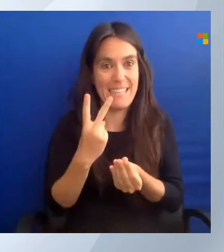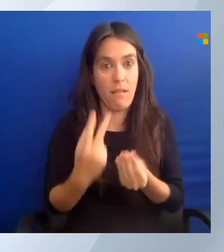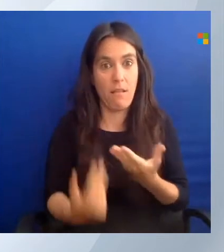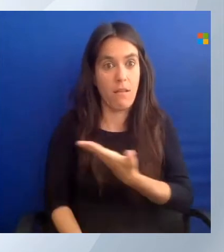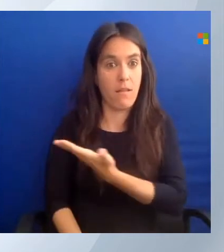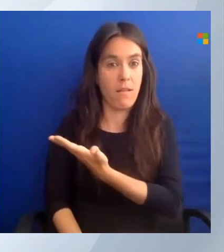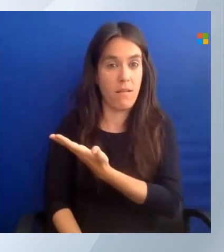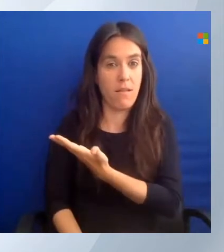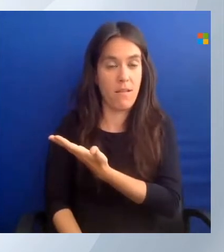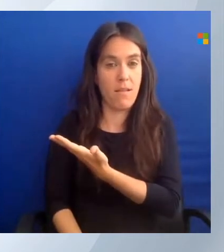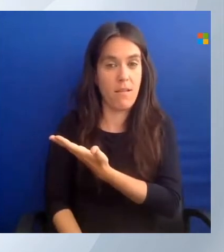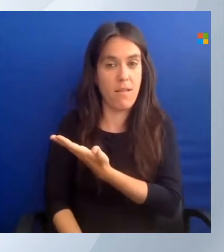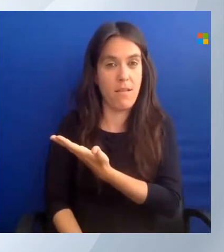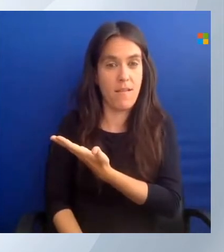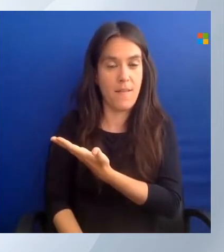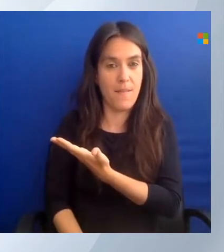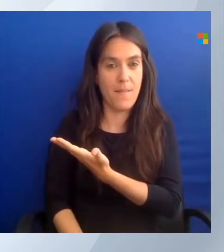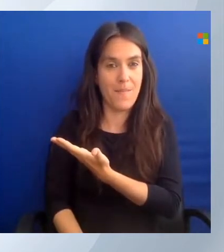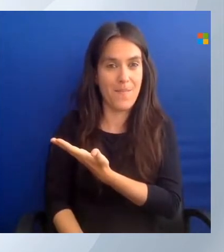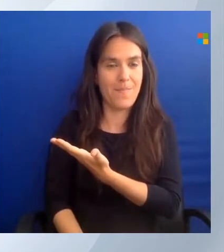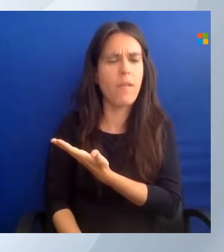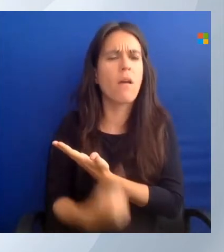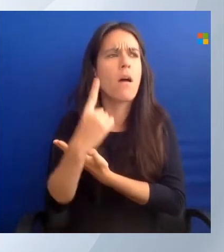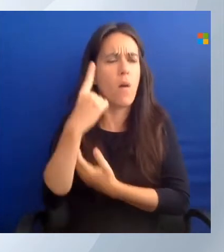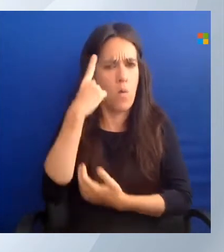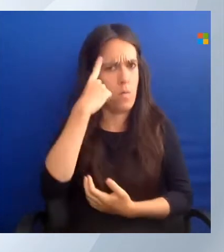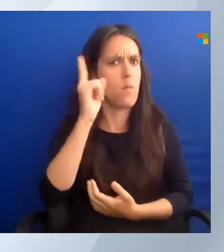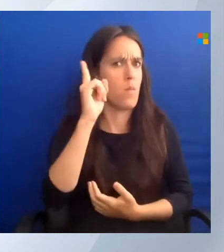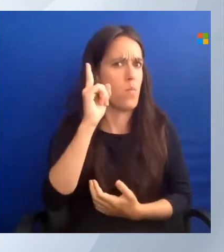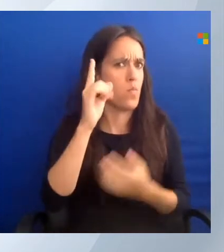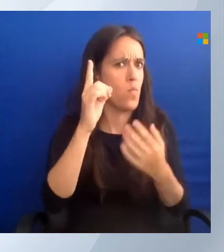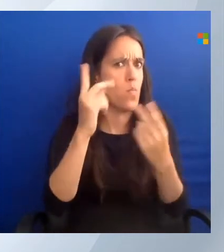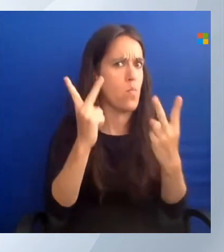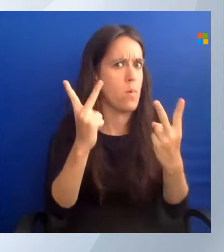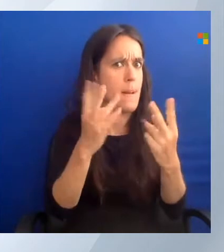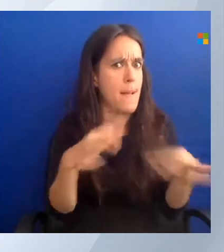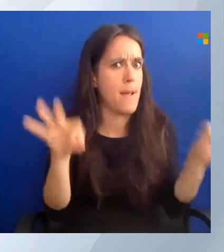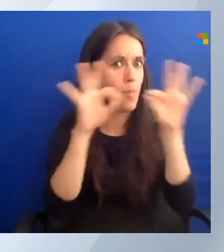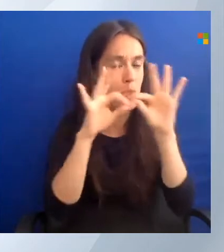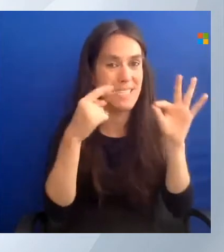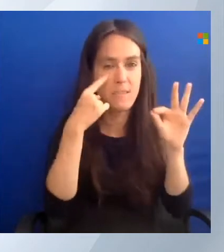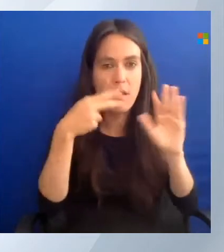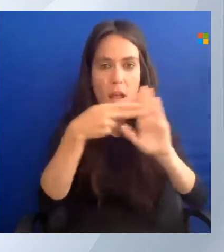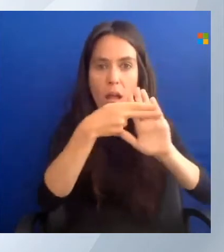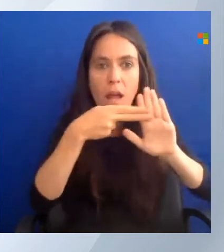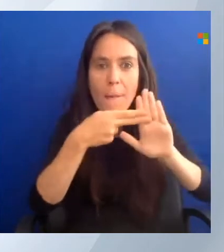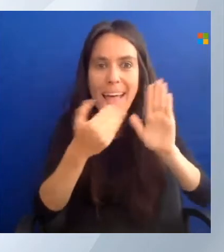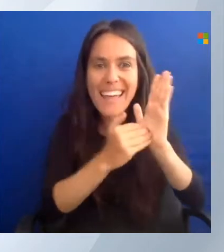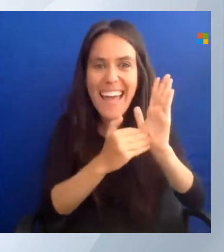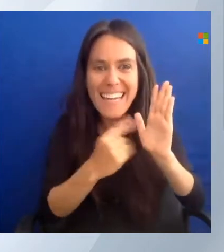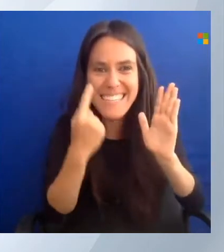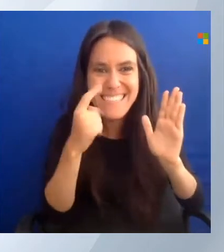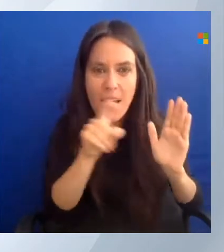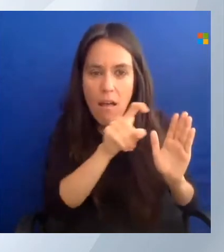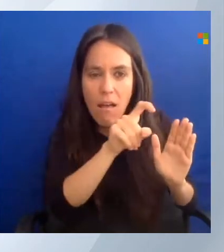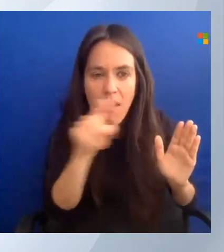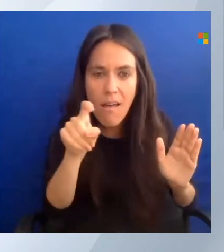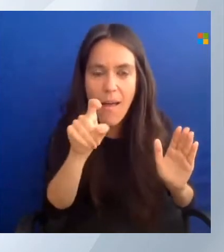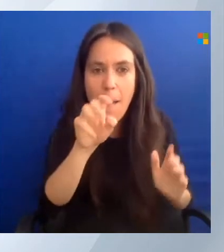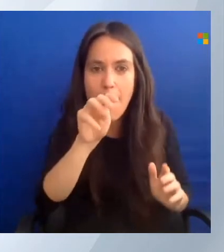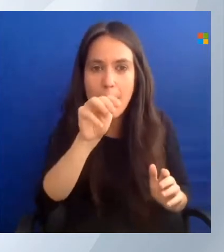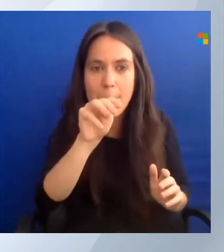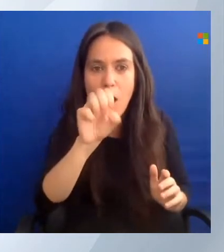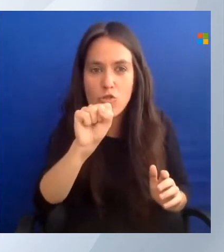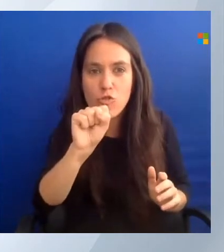one thing to mention here is that that category is here again. Microsoft.storage is how I